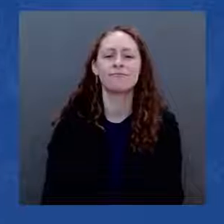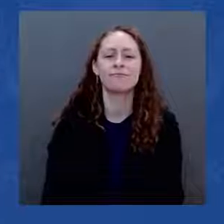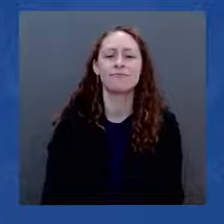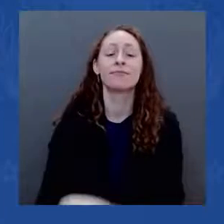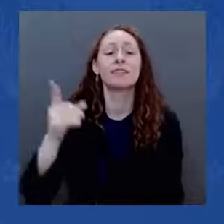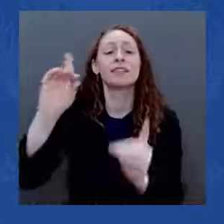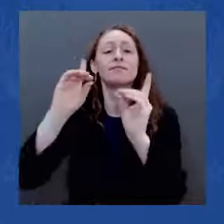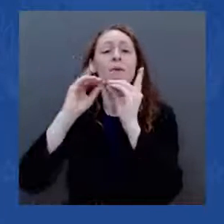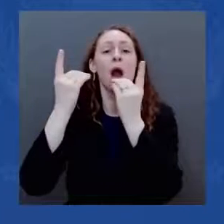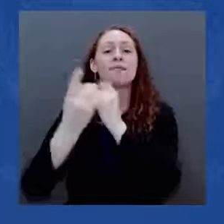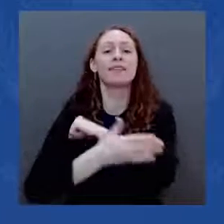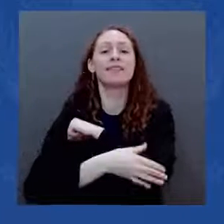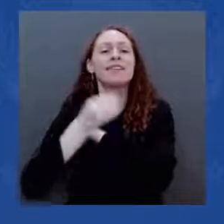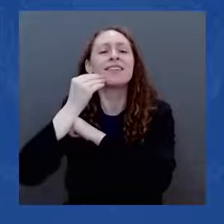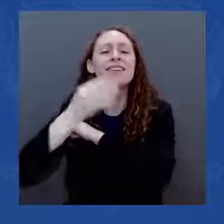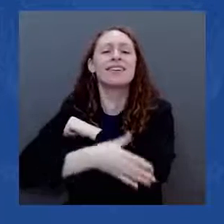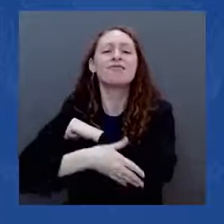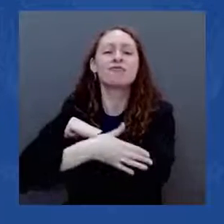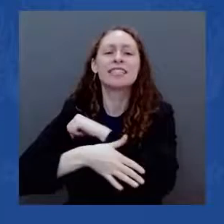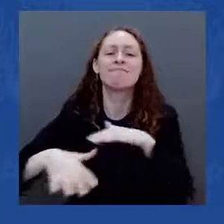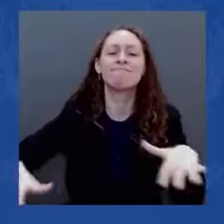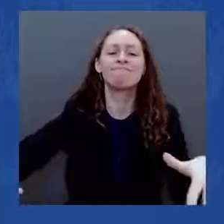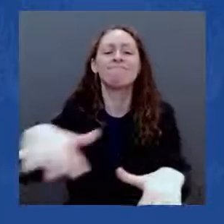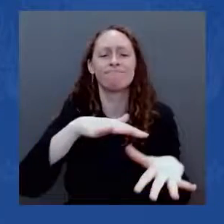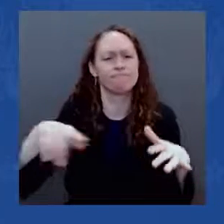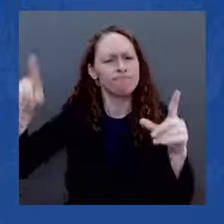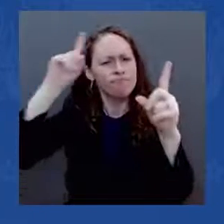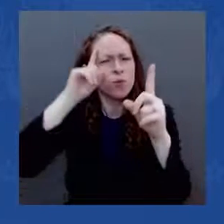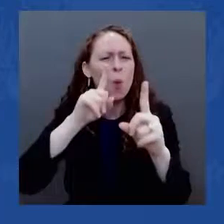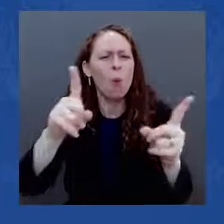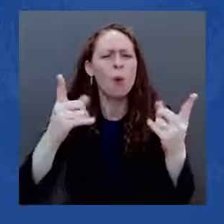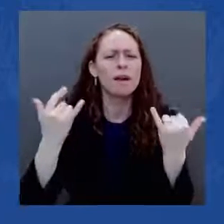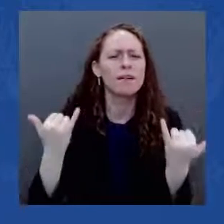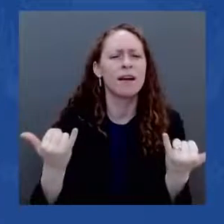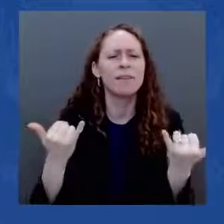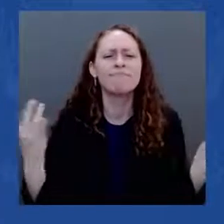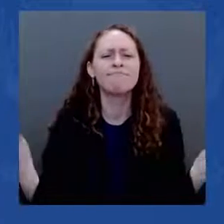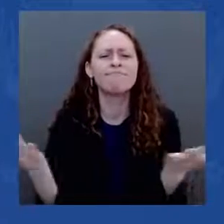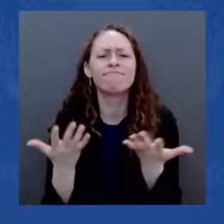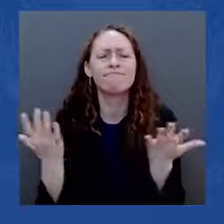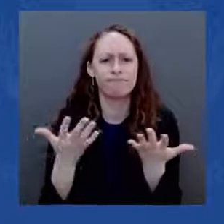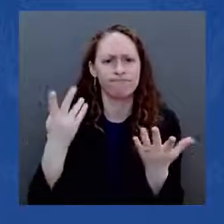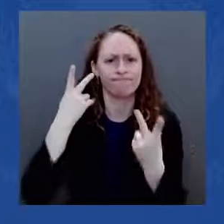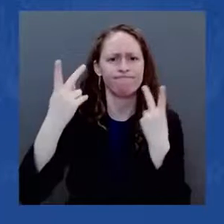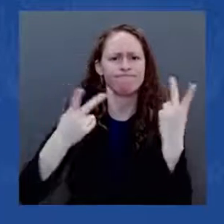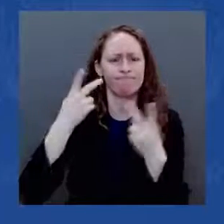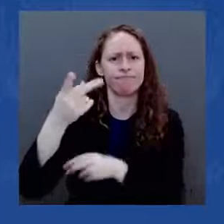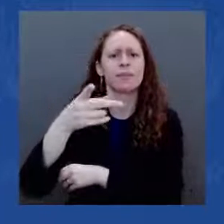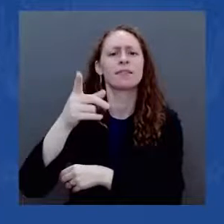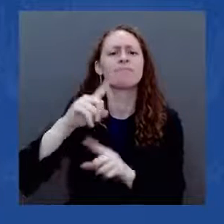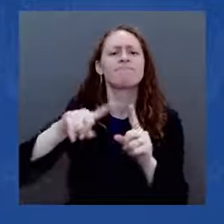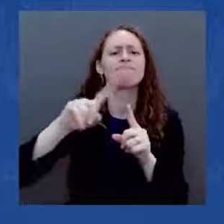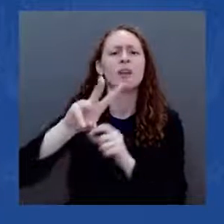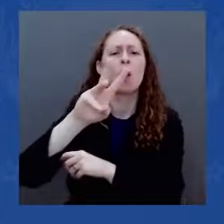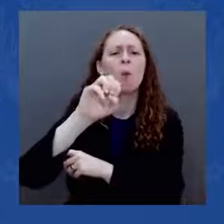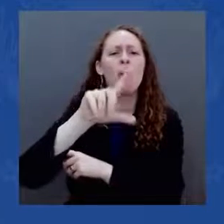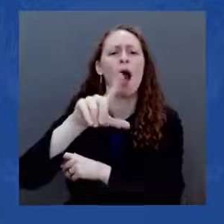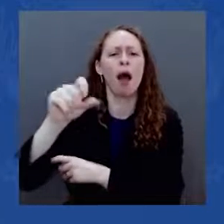Many of these wells are in southwestern Pennsylvania and eastern Ohio, but there are hundreds of thousands of them all across the nation.